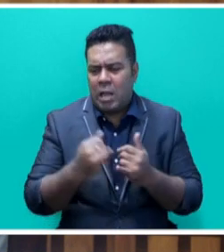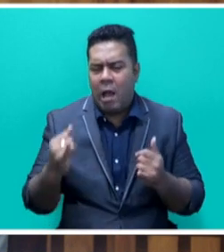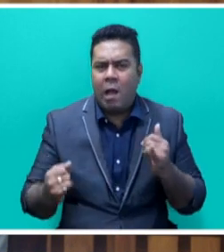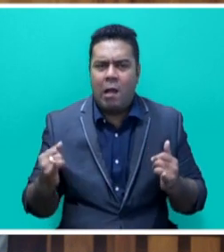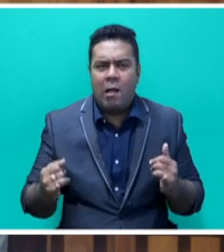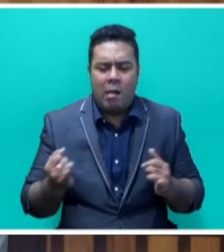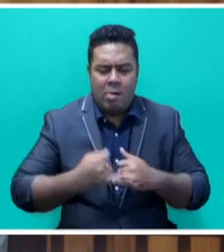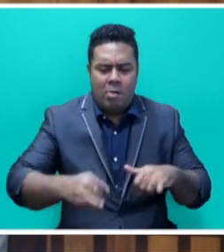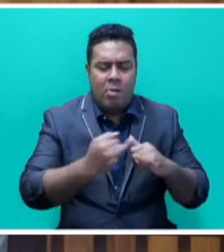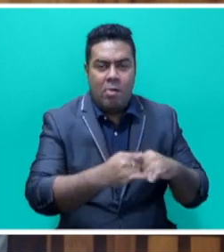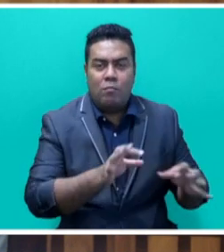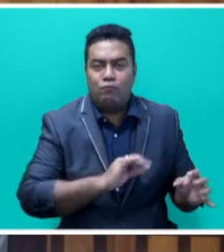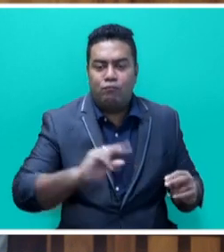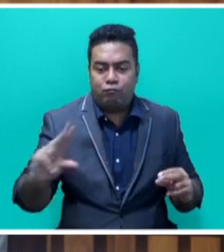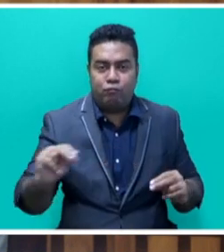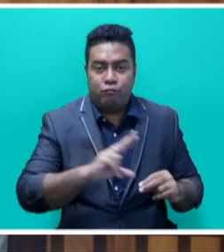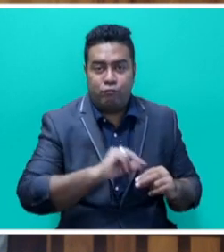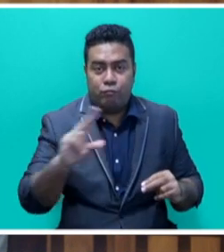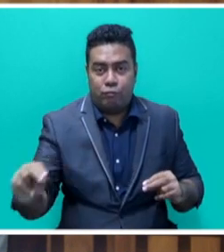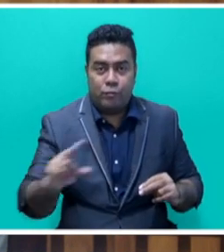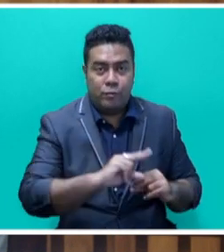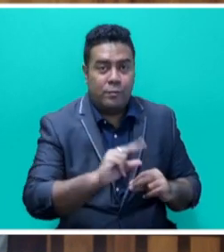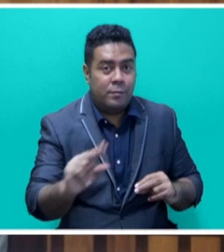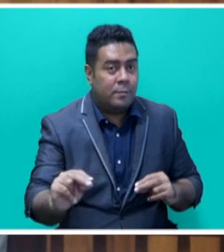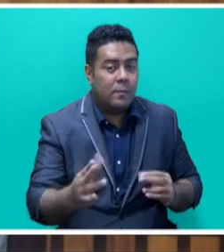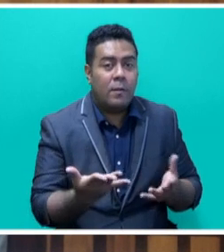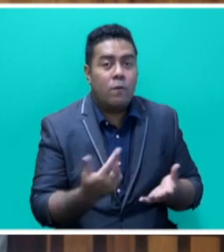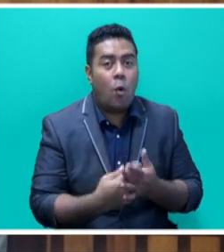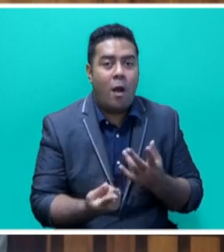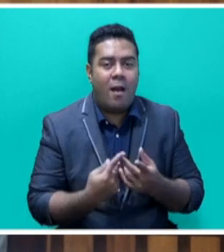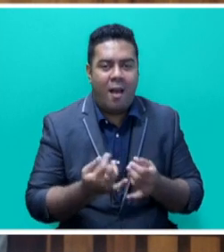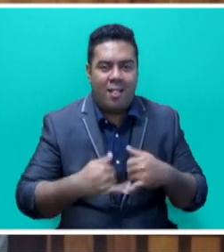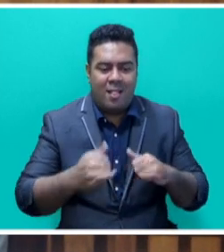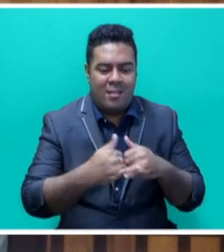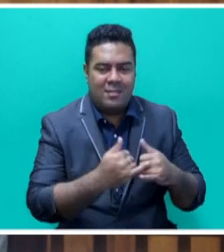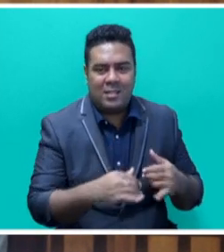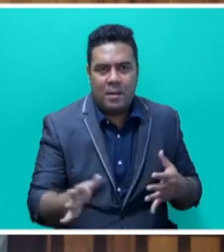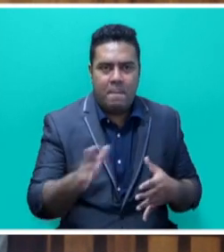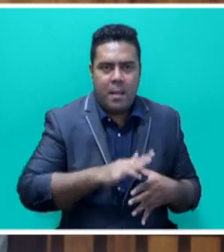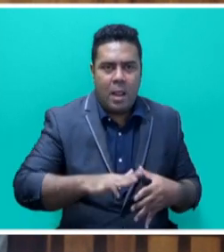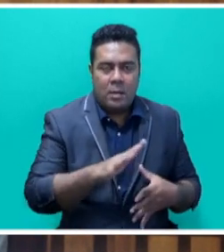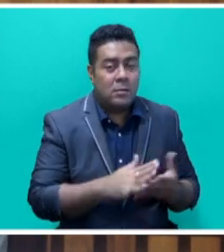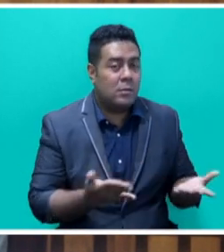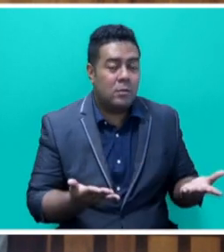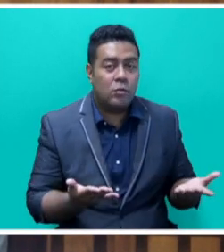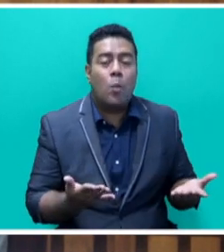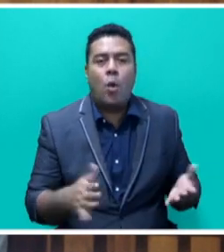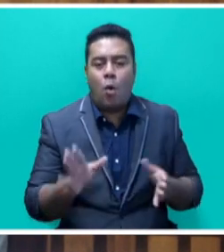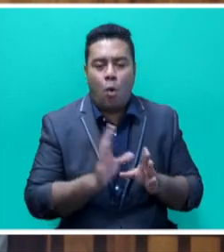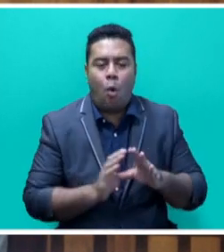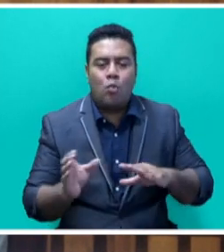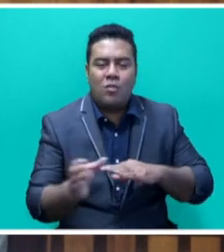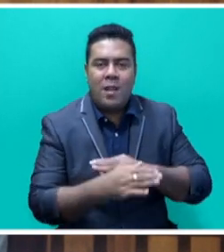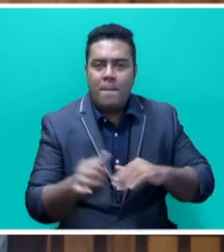to bridge the rural-urban divide and improve access to markets, and, of course, people mobility. And it will finance coastal protection